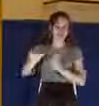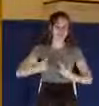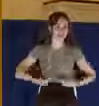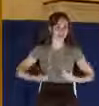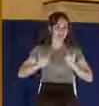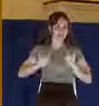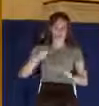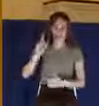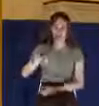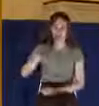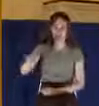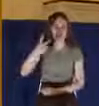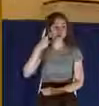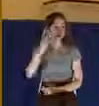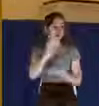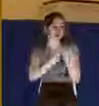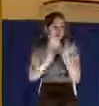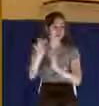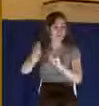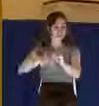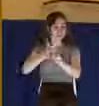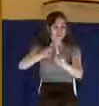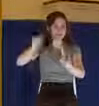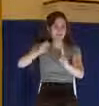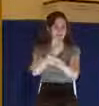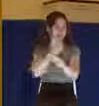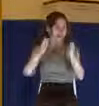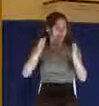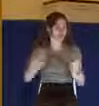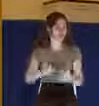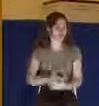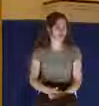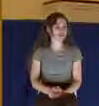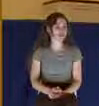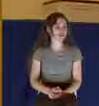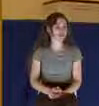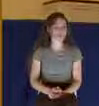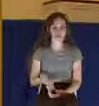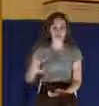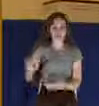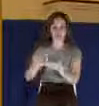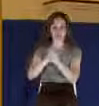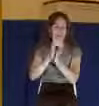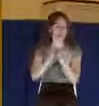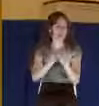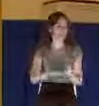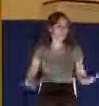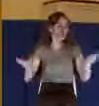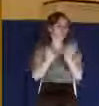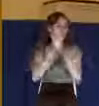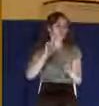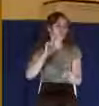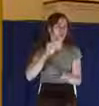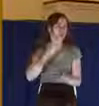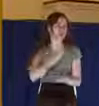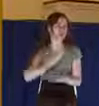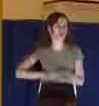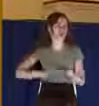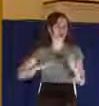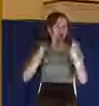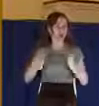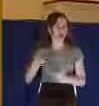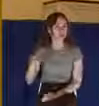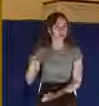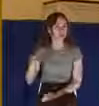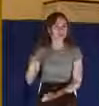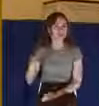to see Jesus as the Savior. God saved and became a prominent Christian. But Simon reminds us of people who